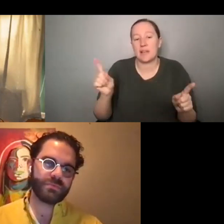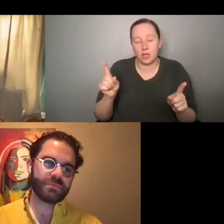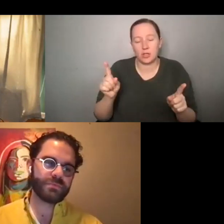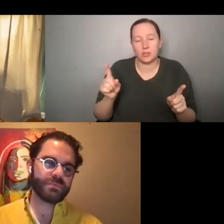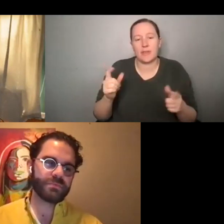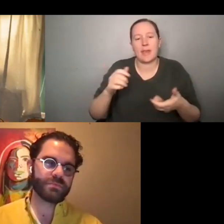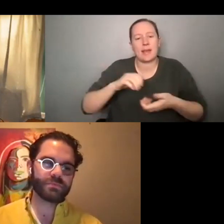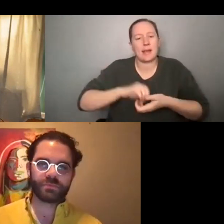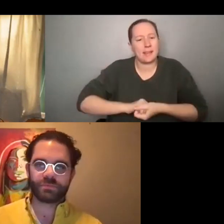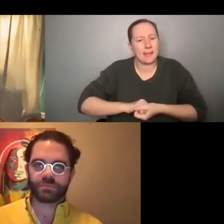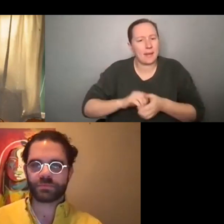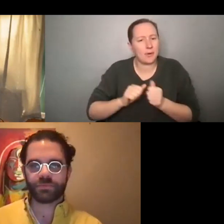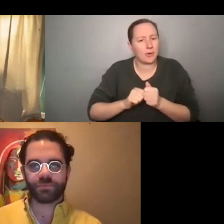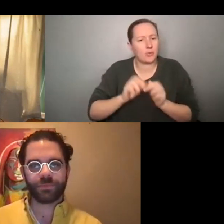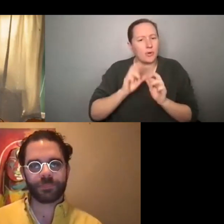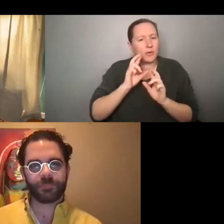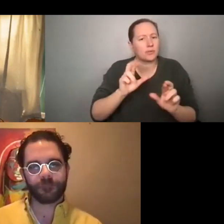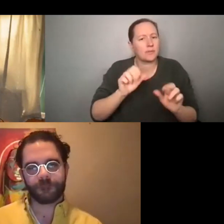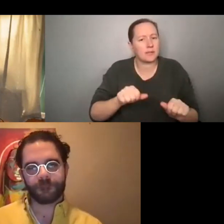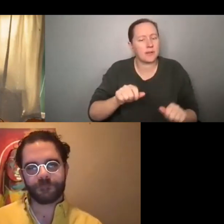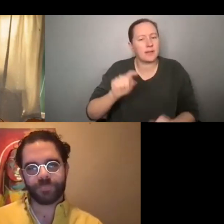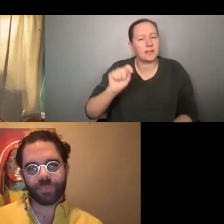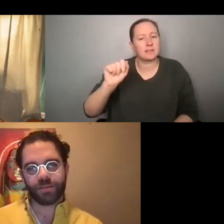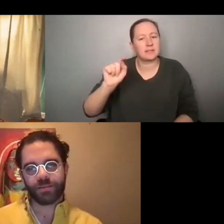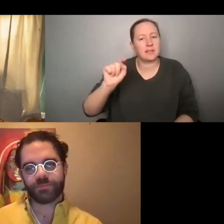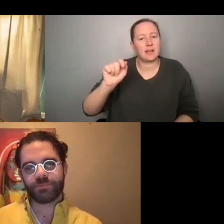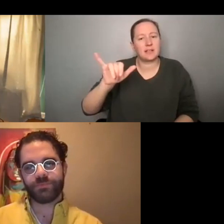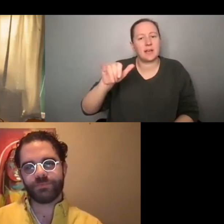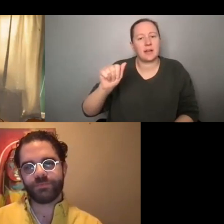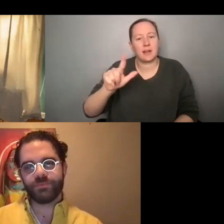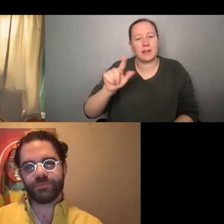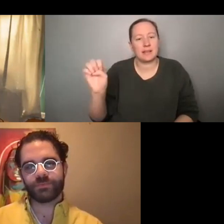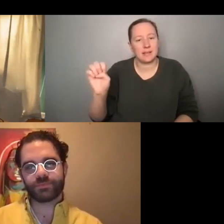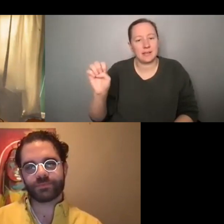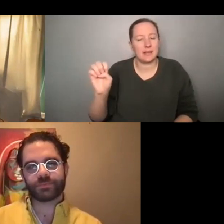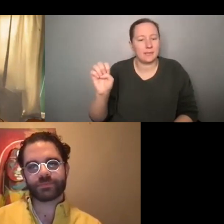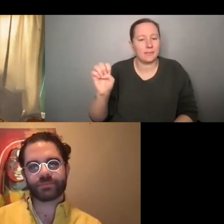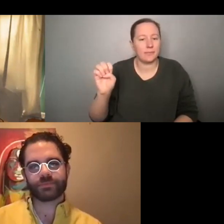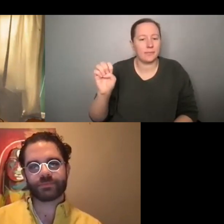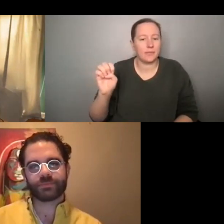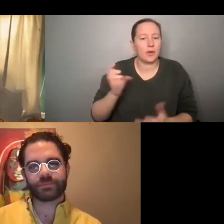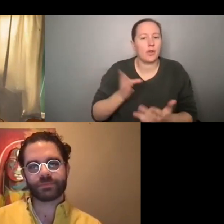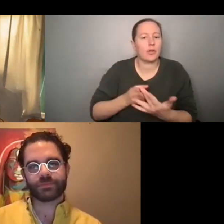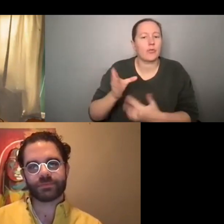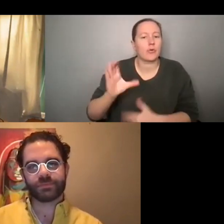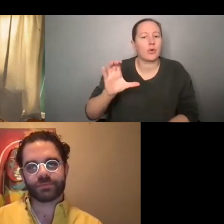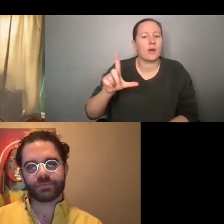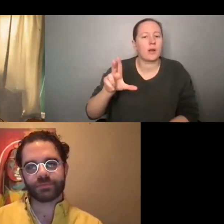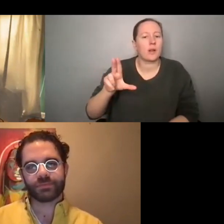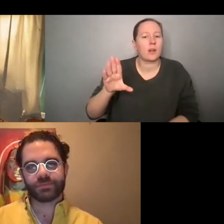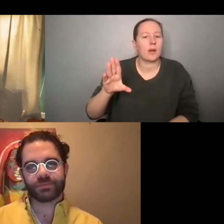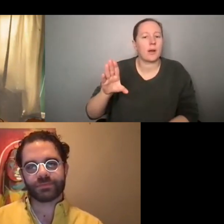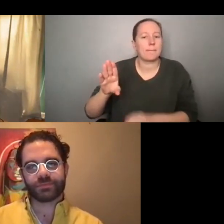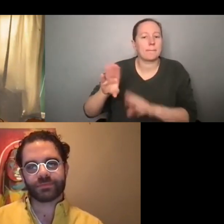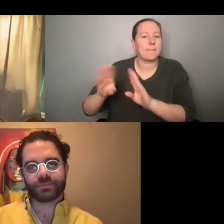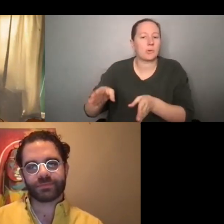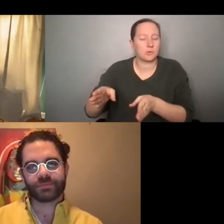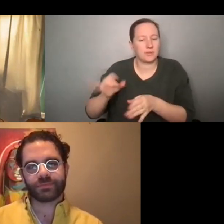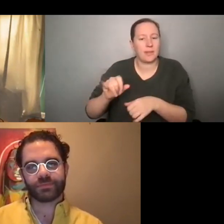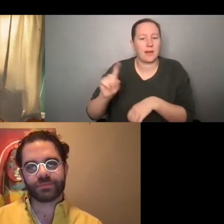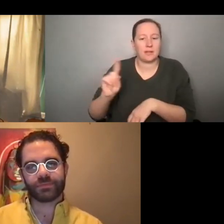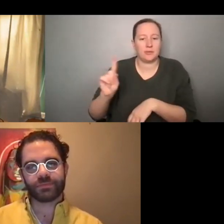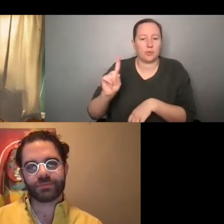I think it was with Tatiana Lee, who, um, it was like through clubhouse. So that's where